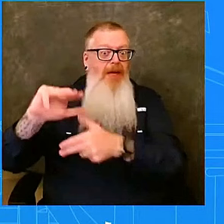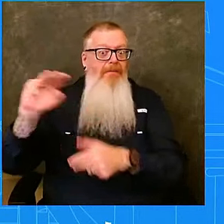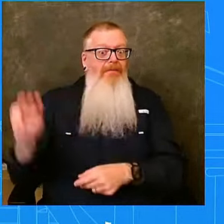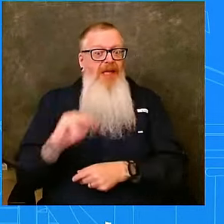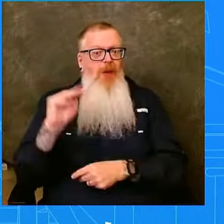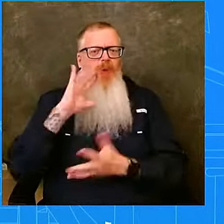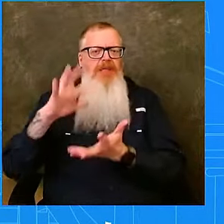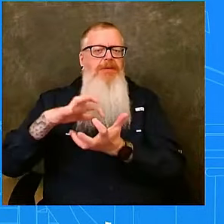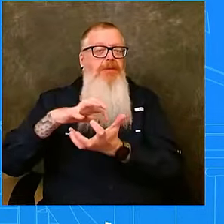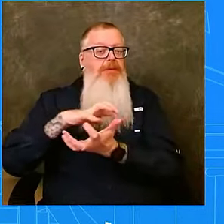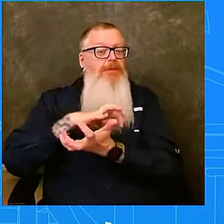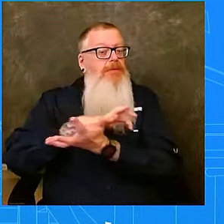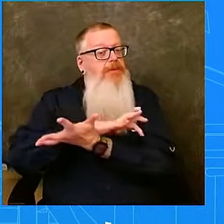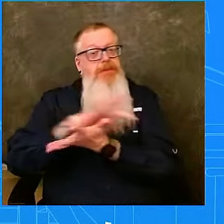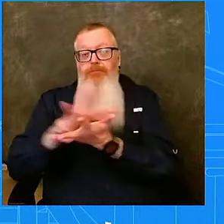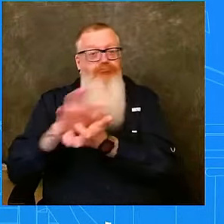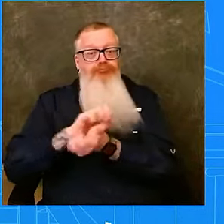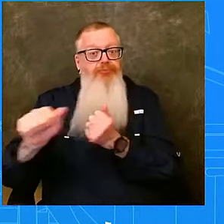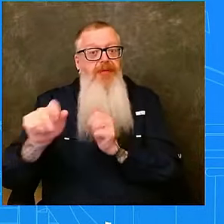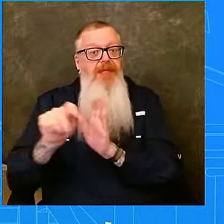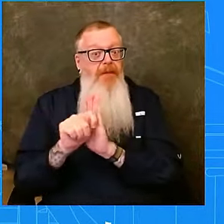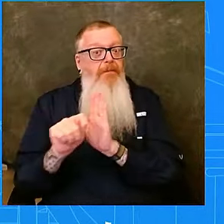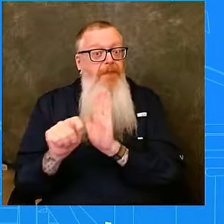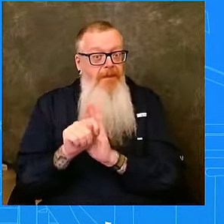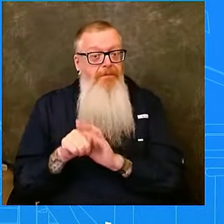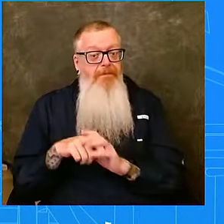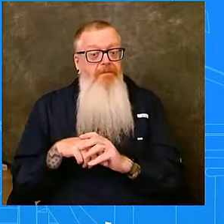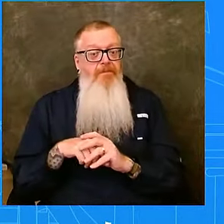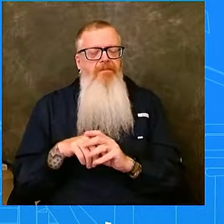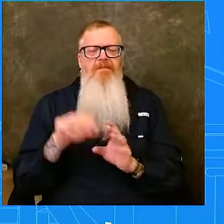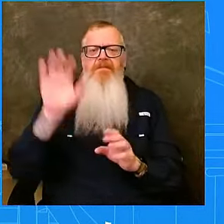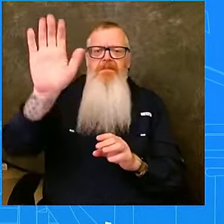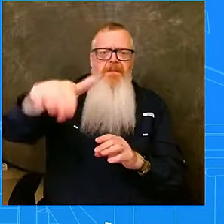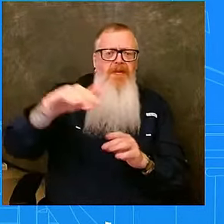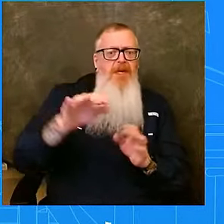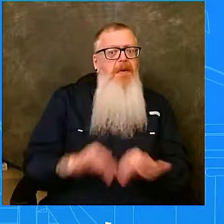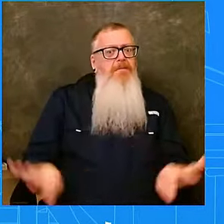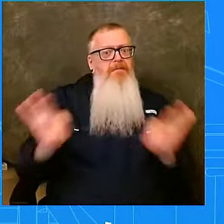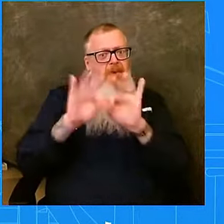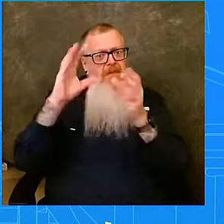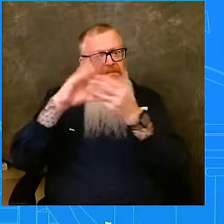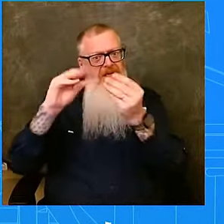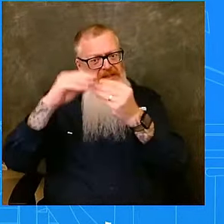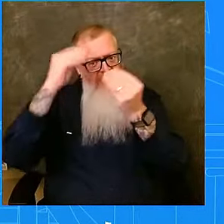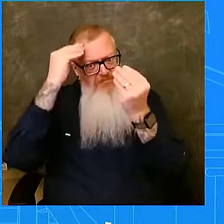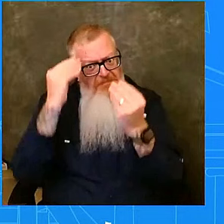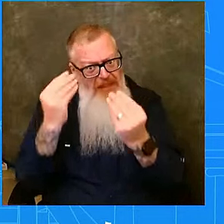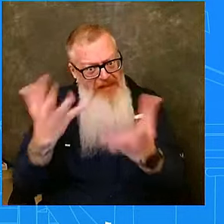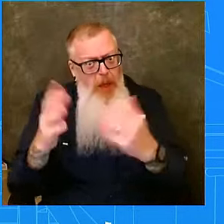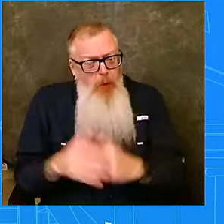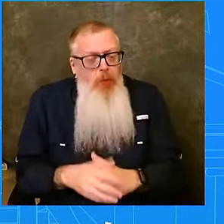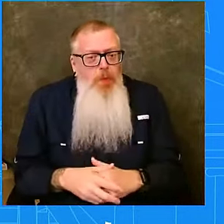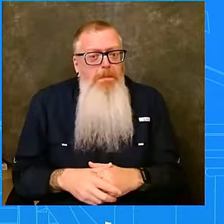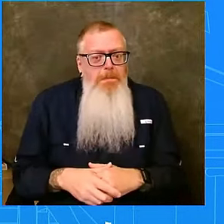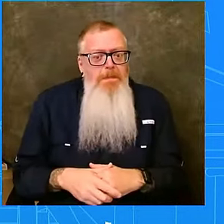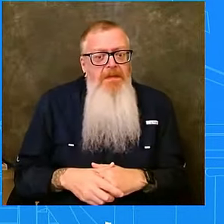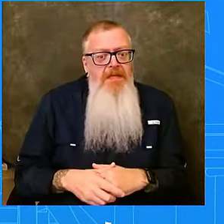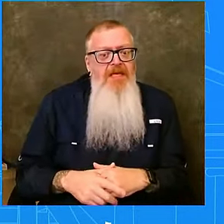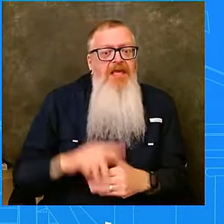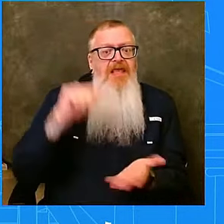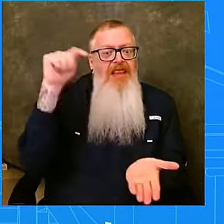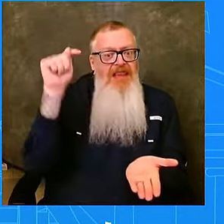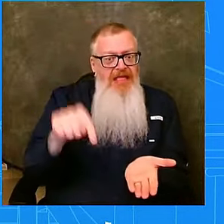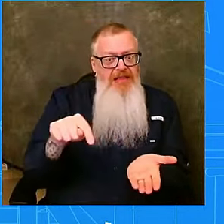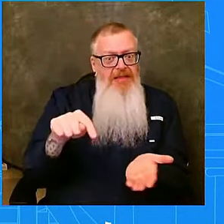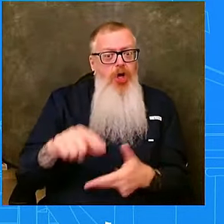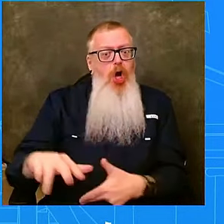message to the people of Florida. This is going to be a catastrophic storm. It is going to